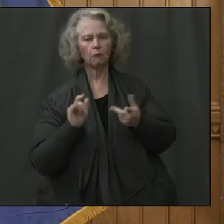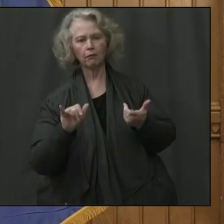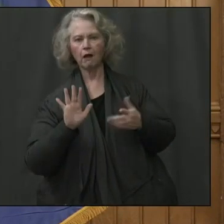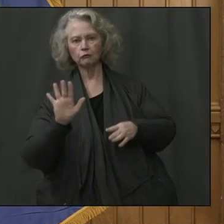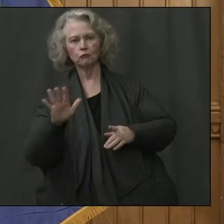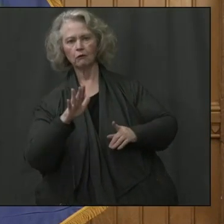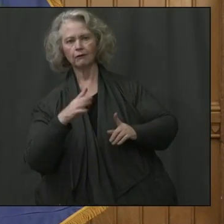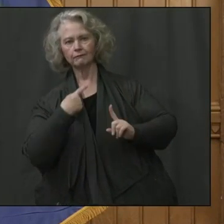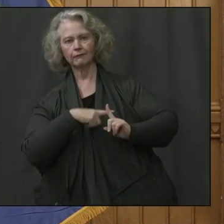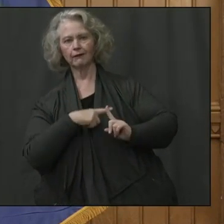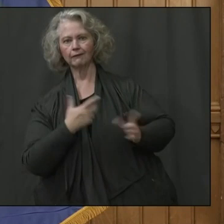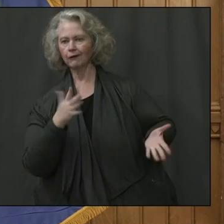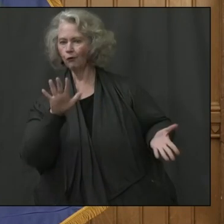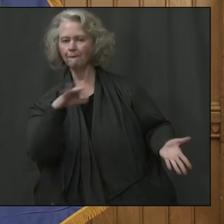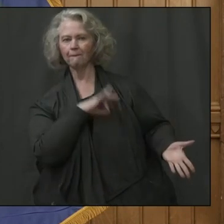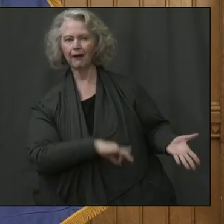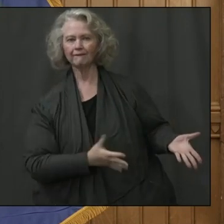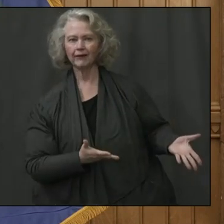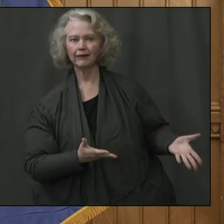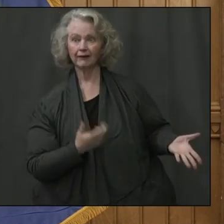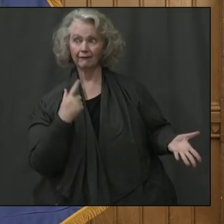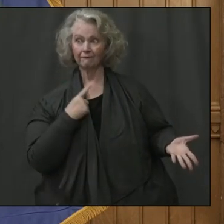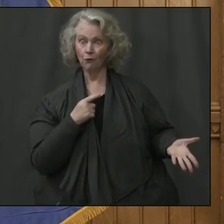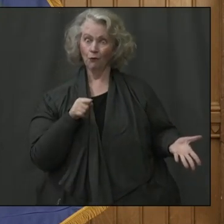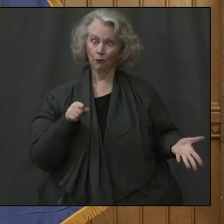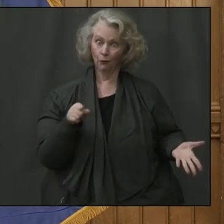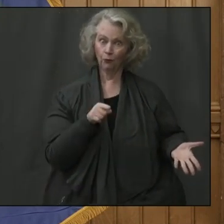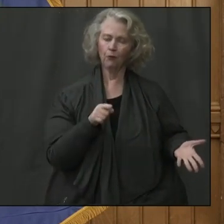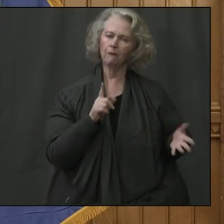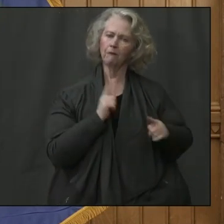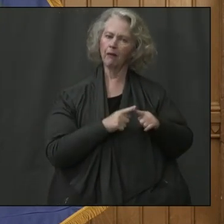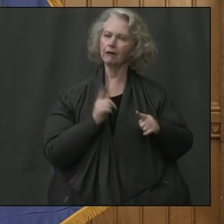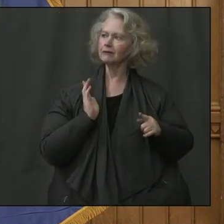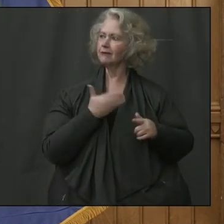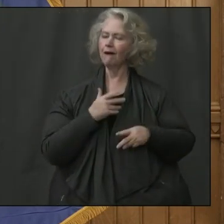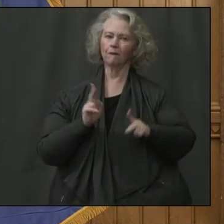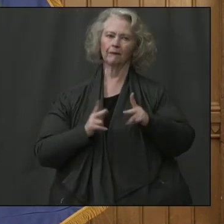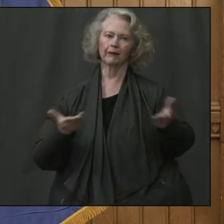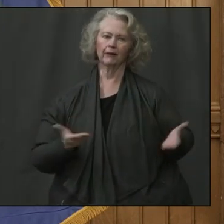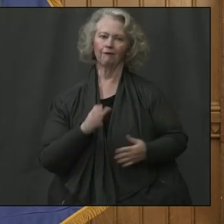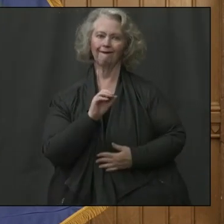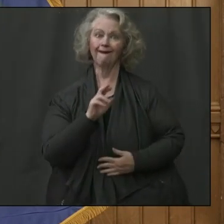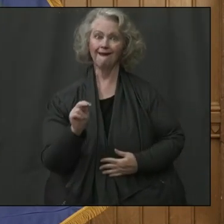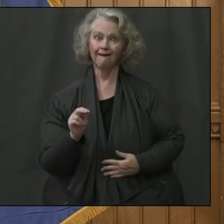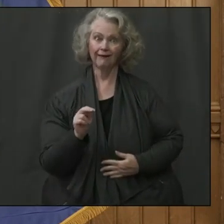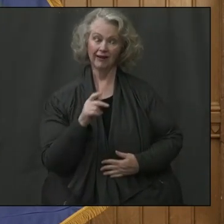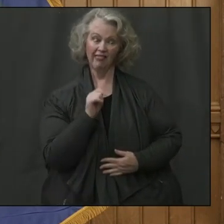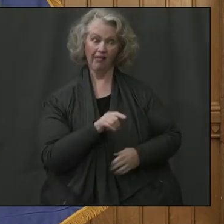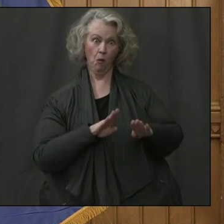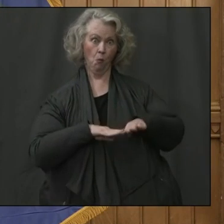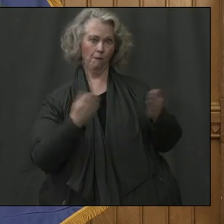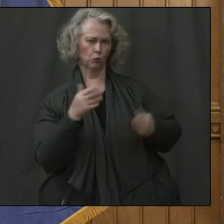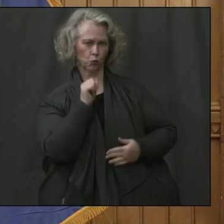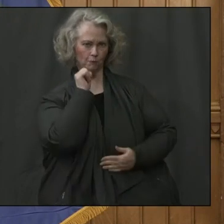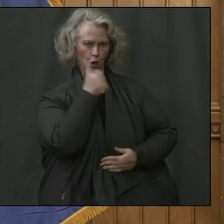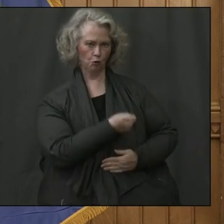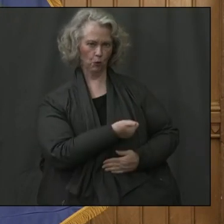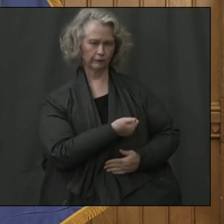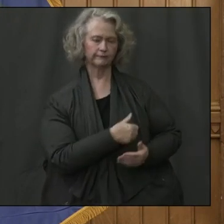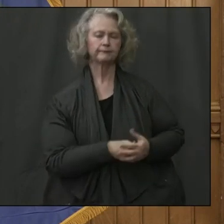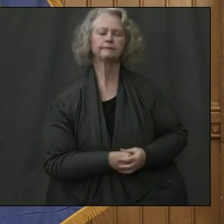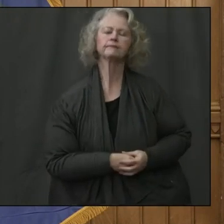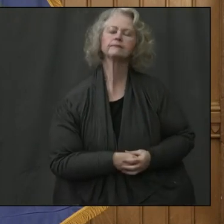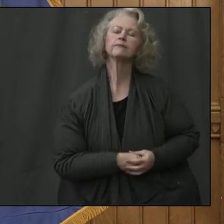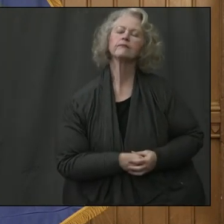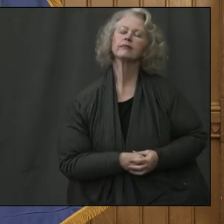what advantages you advantages all of us here in the state of Connecticut. That's tomorrow. That opens up. Uh, as an